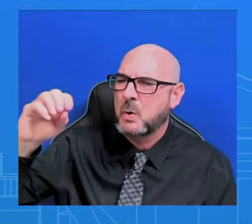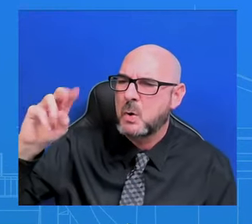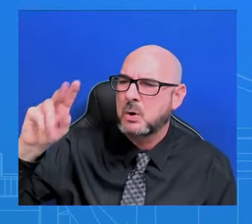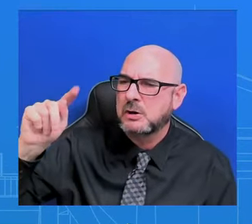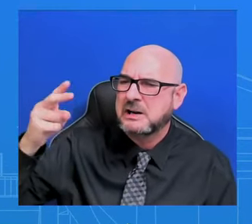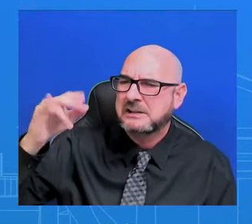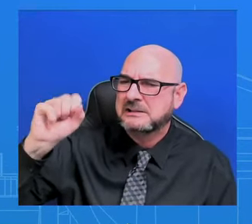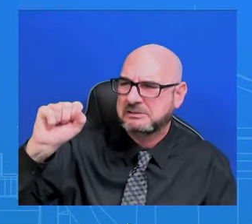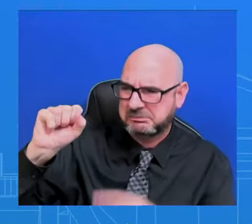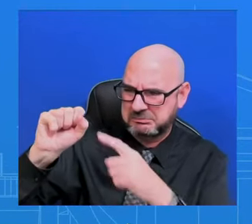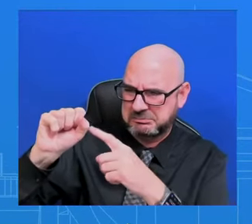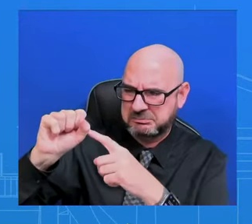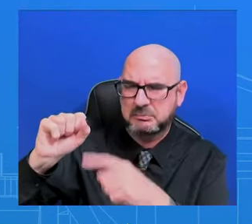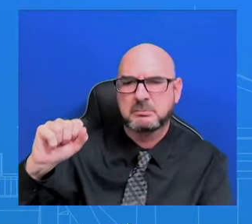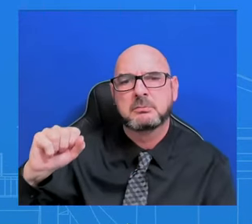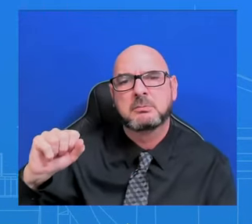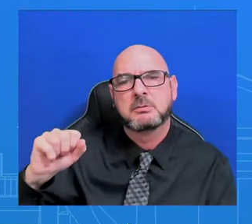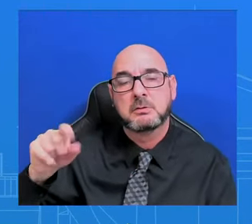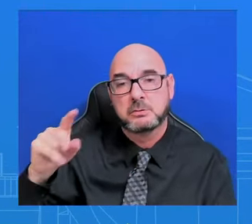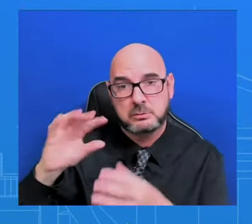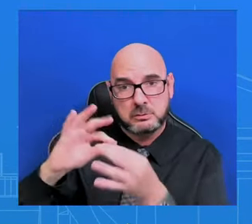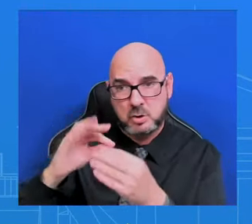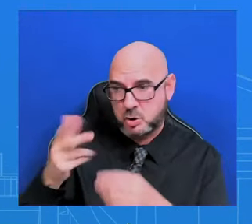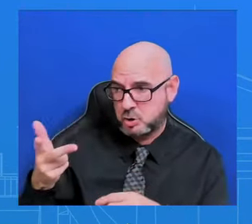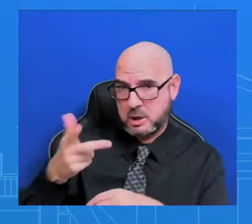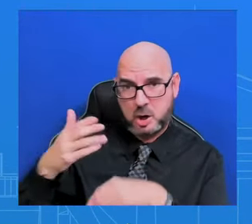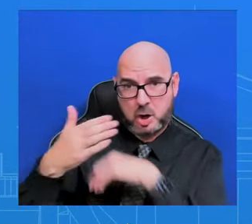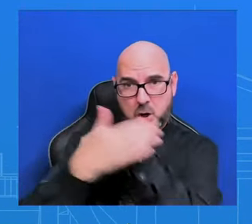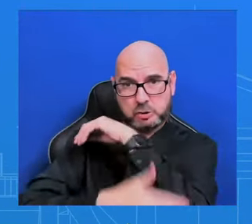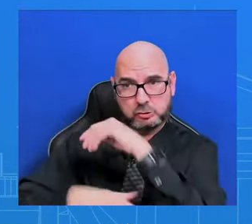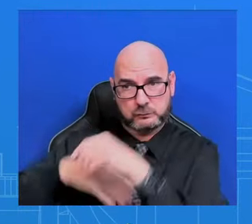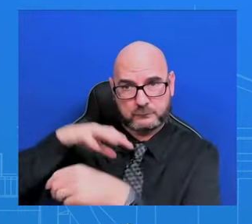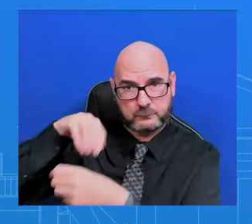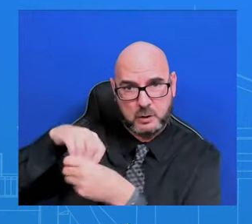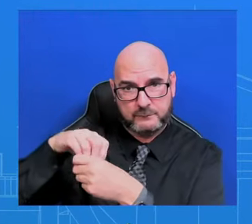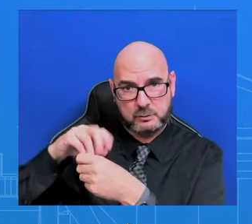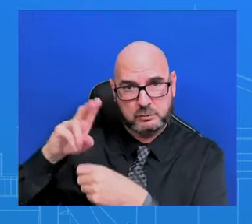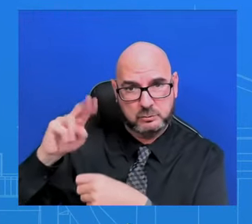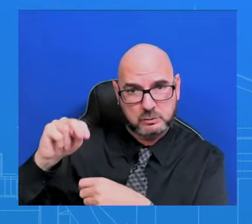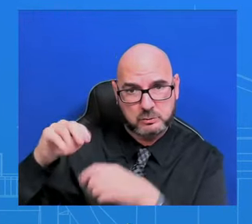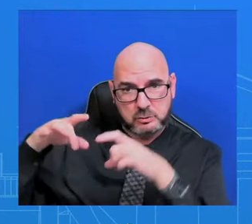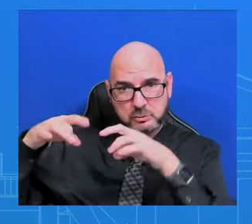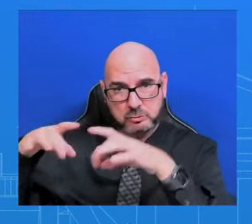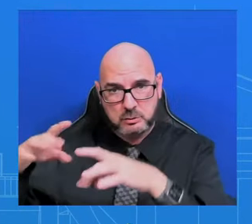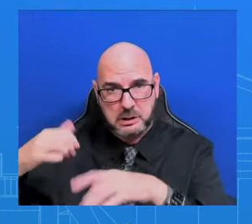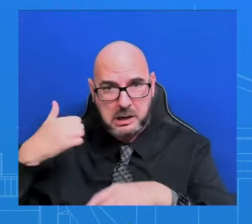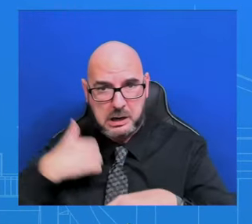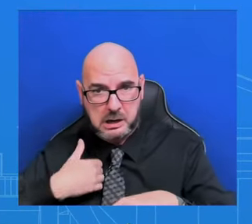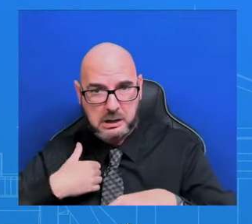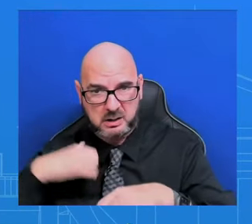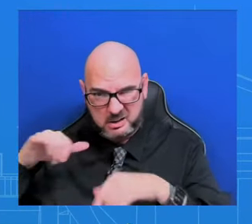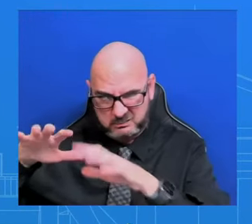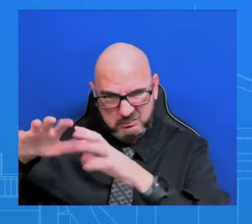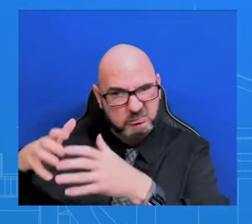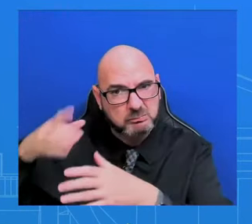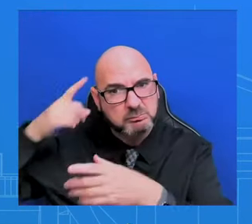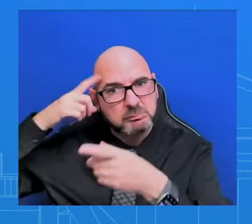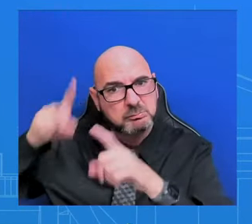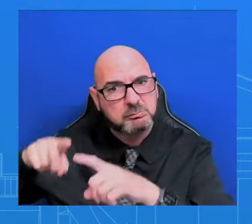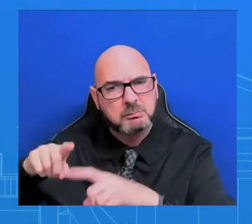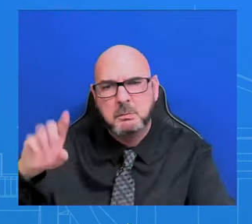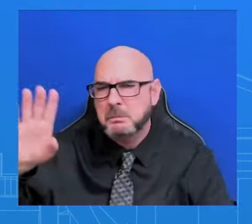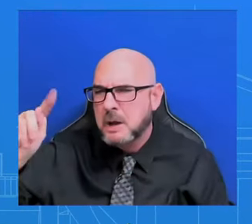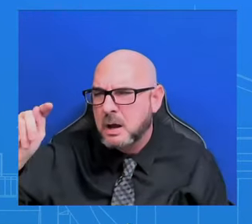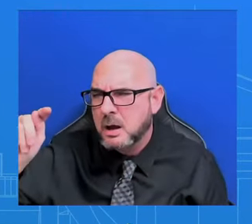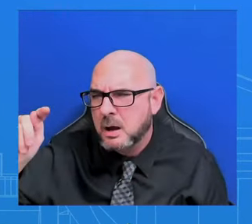allies involved in this, UK, Canada. How is this coordinated? And by the way, does the mission have a name?